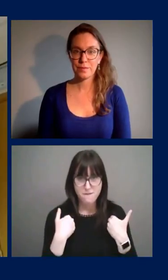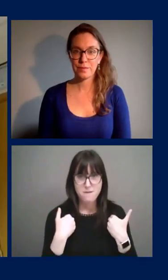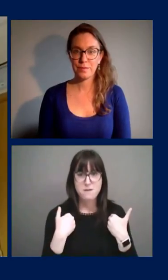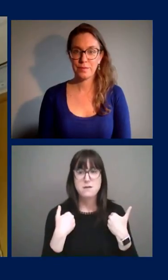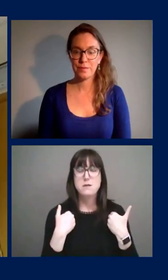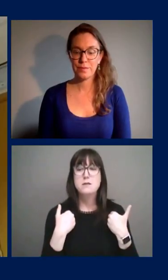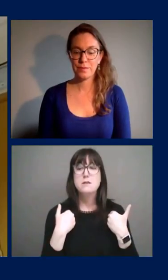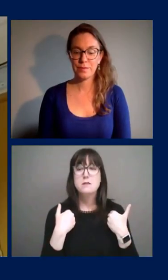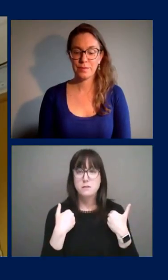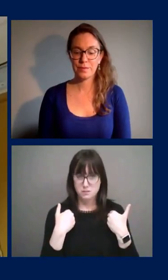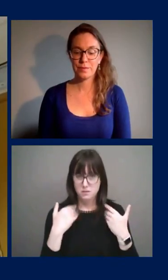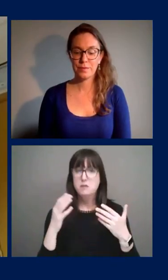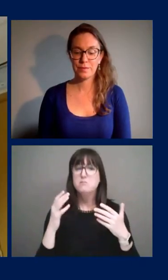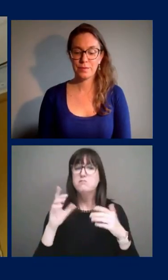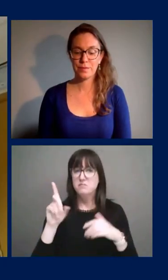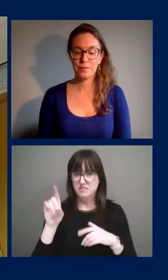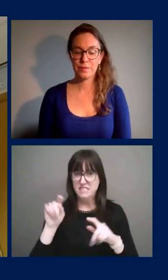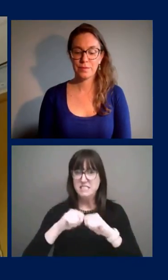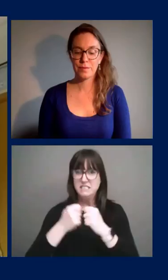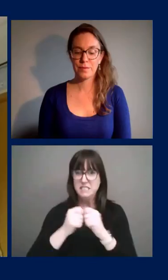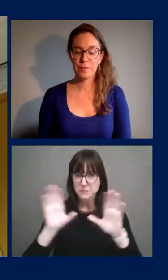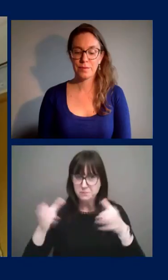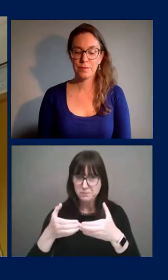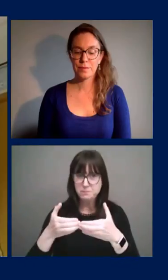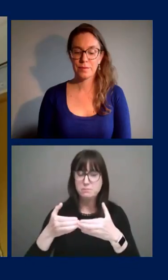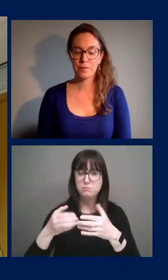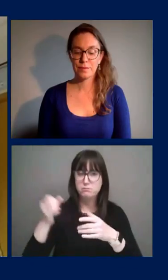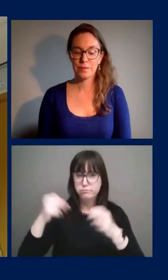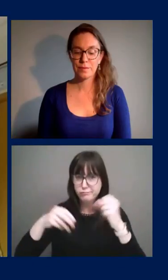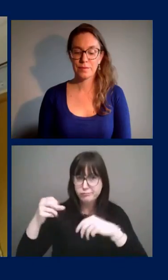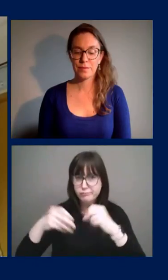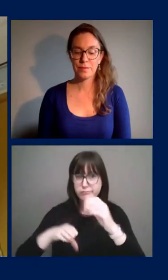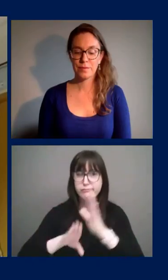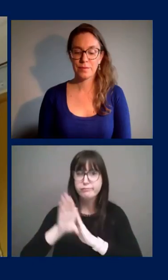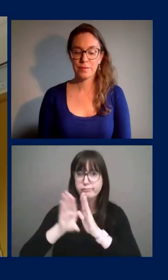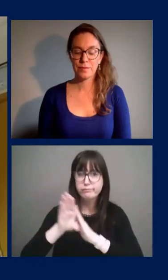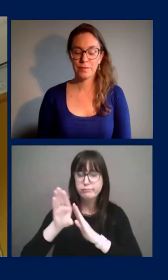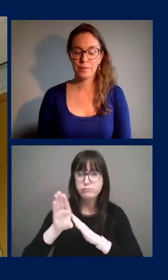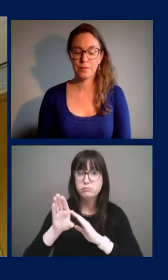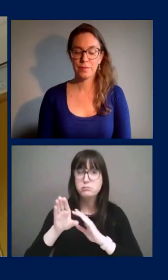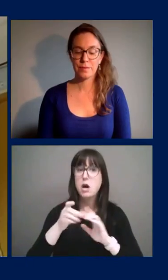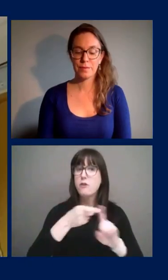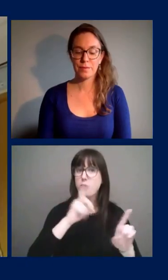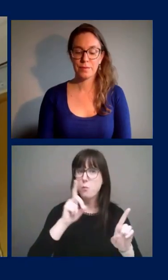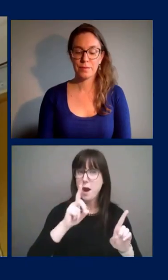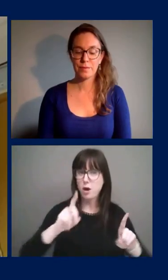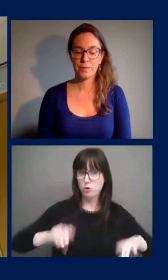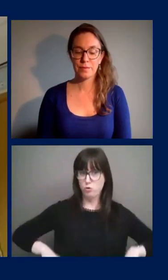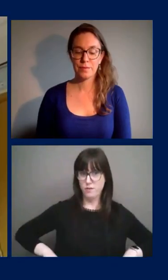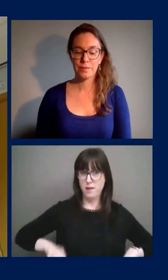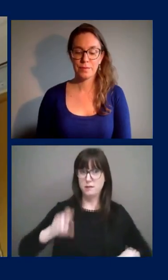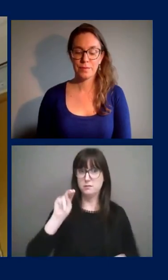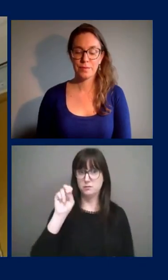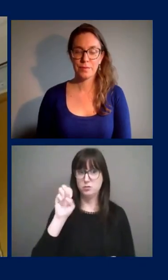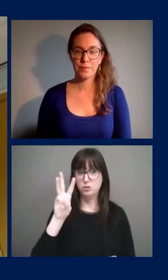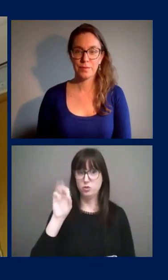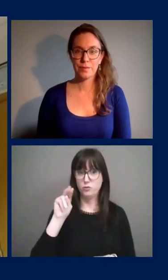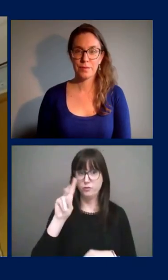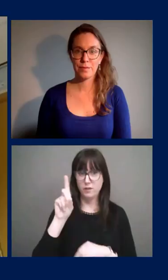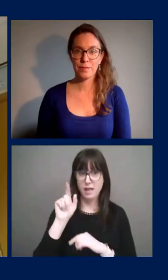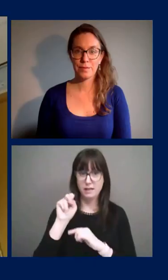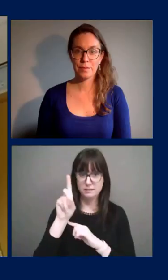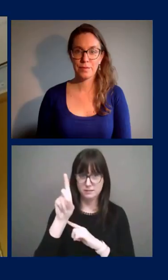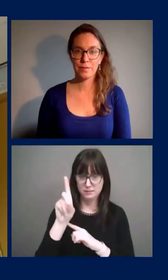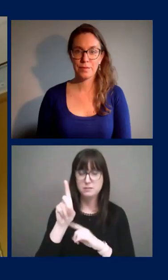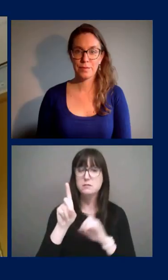had a team collaborating to make this system available. It came from Newfoundland where my understanding is the